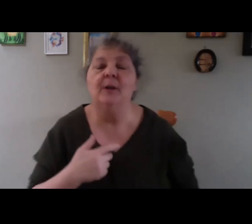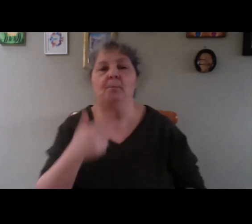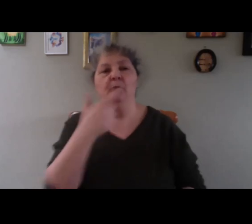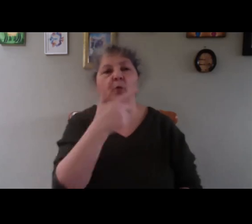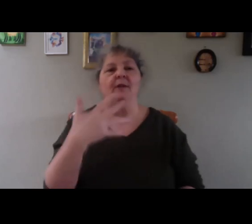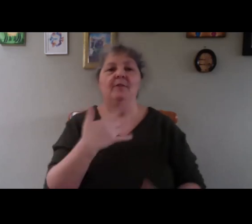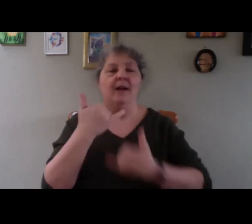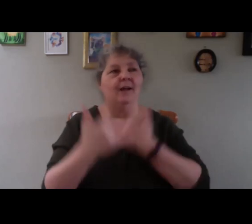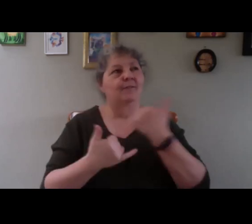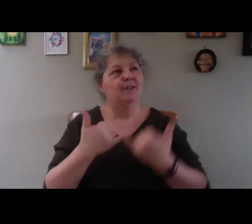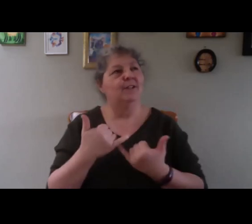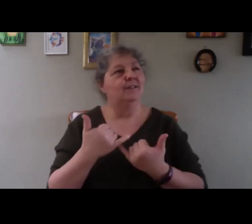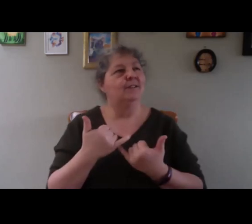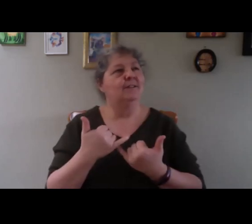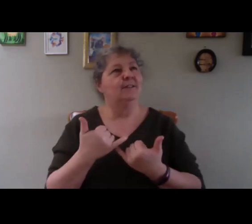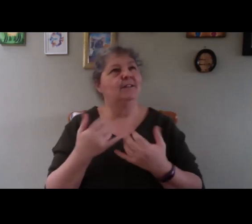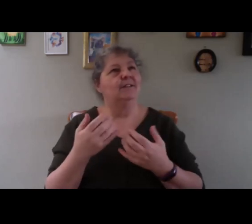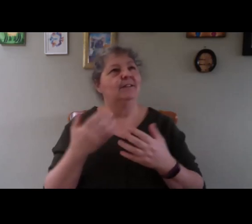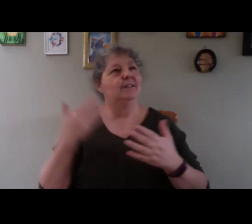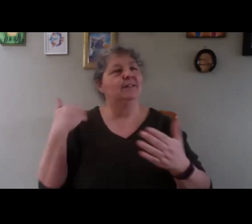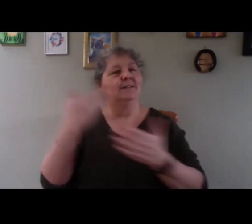a little bit more than that 25 years ago.